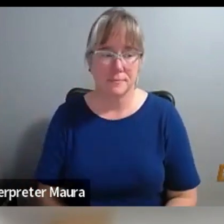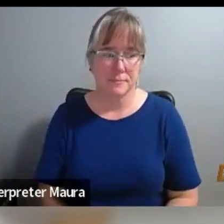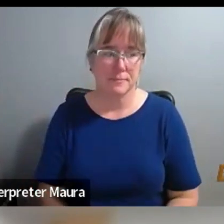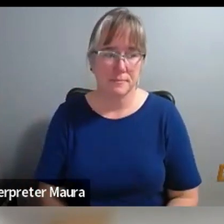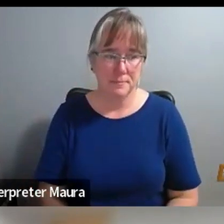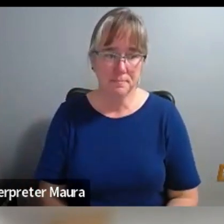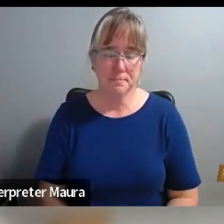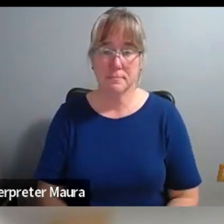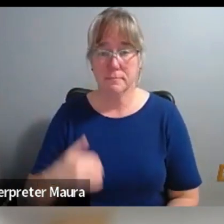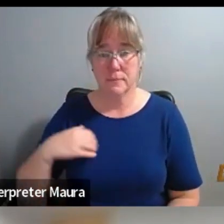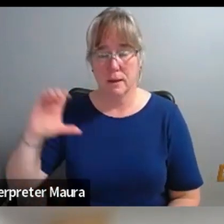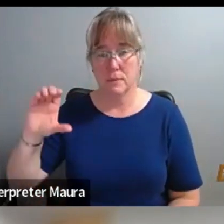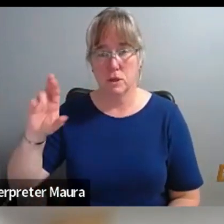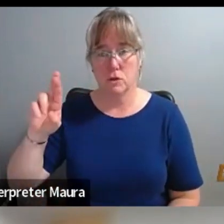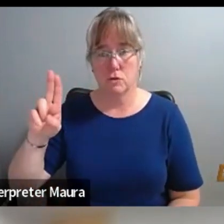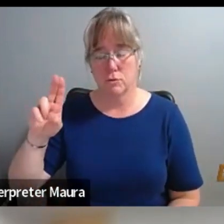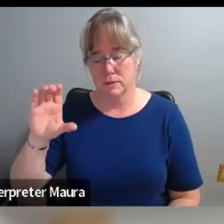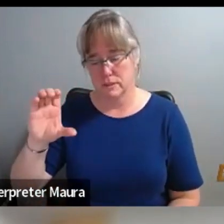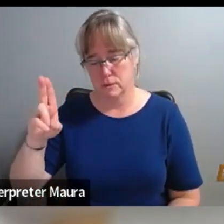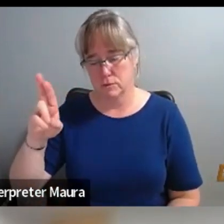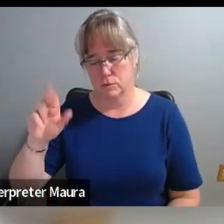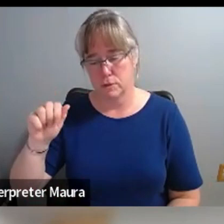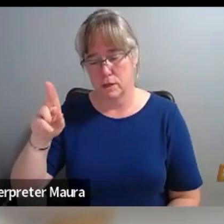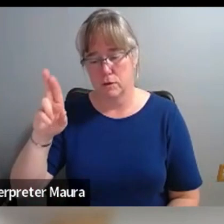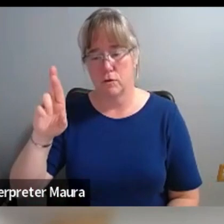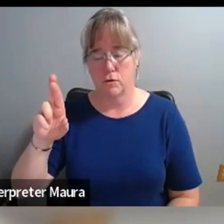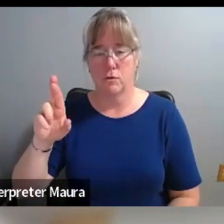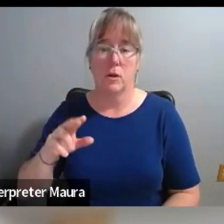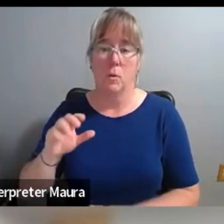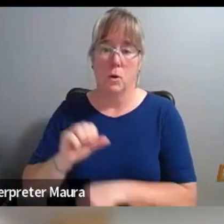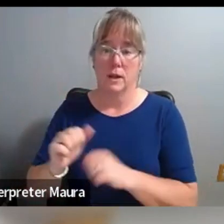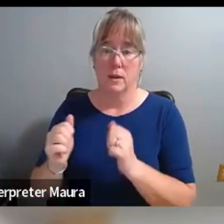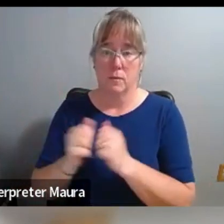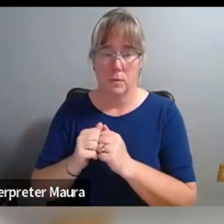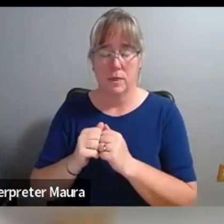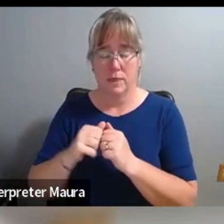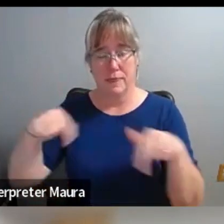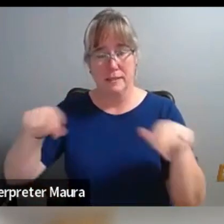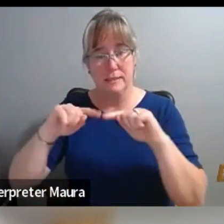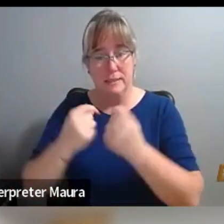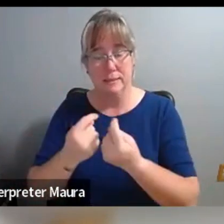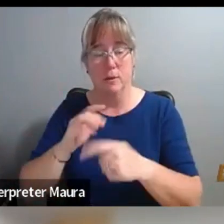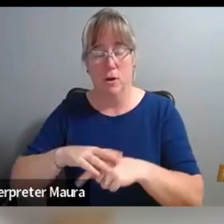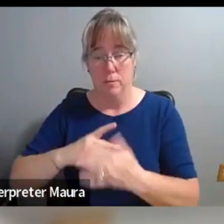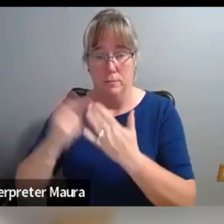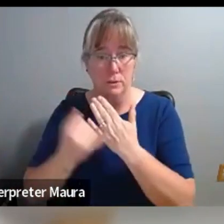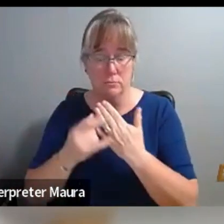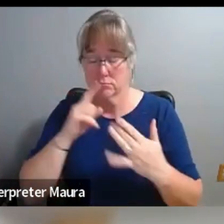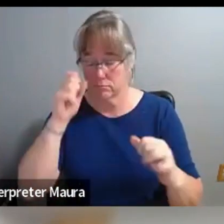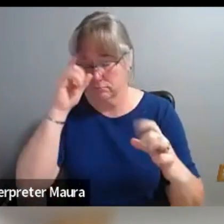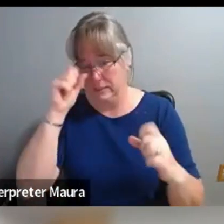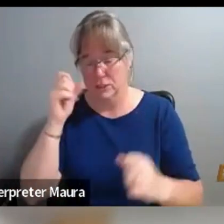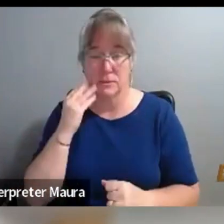I'm a curator and working on this podcast with Jocelyn Glenn and Christine has been an amazing experience. It's one of